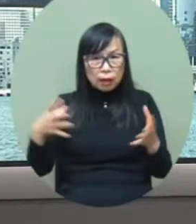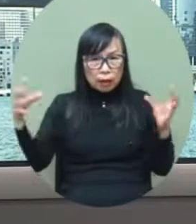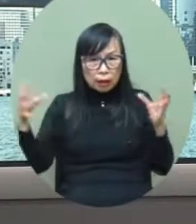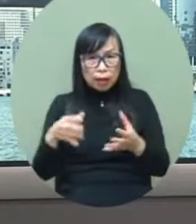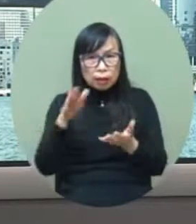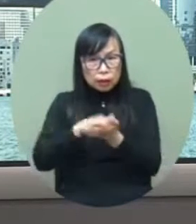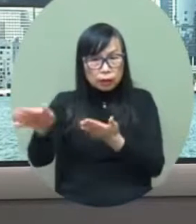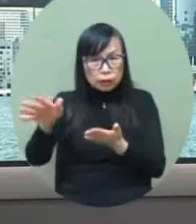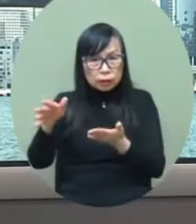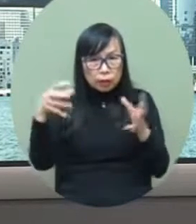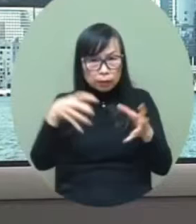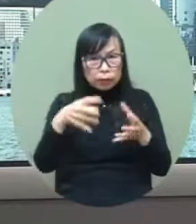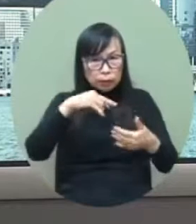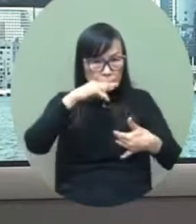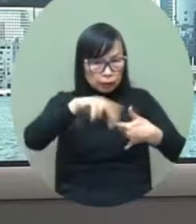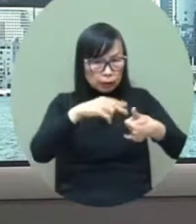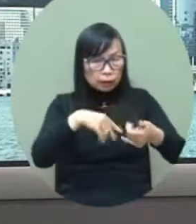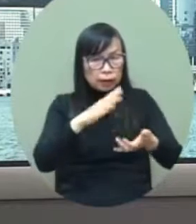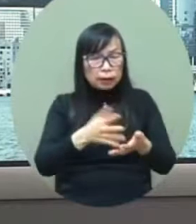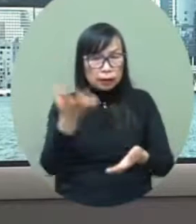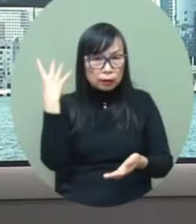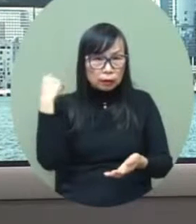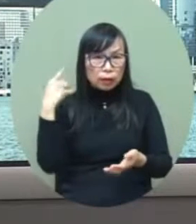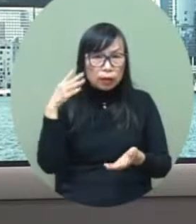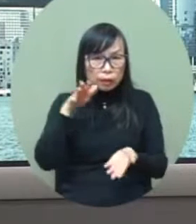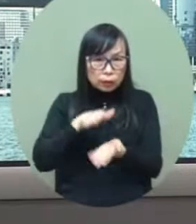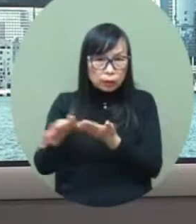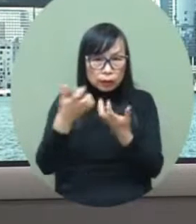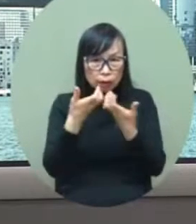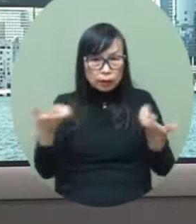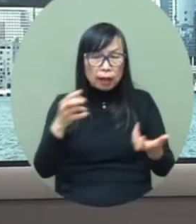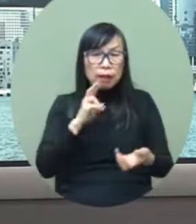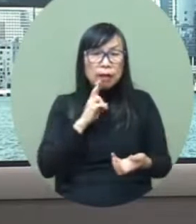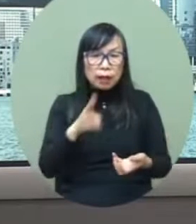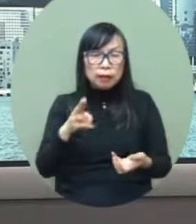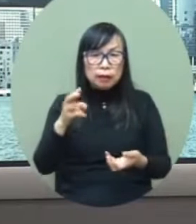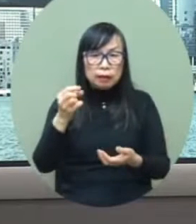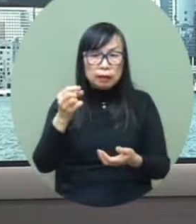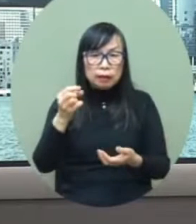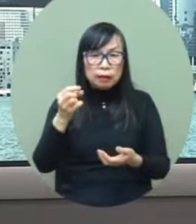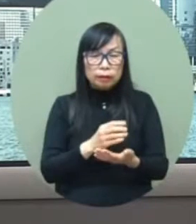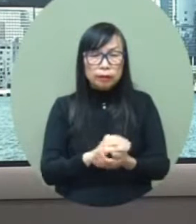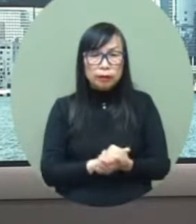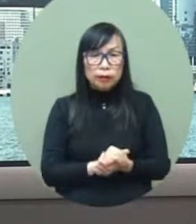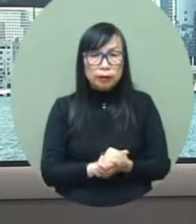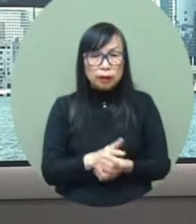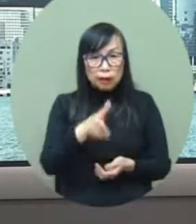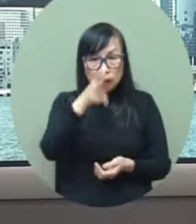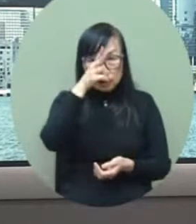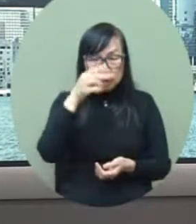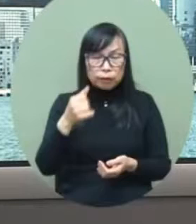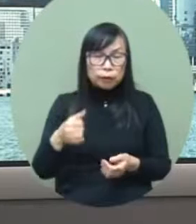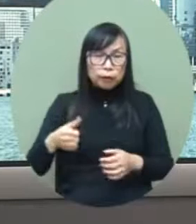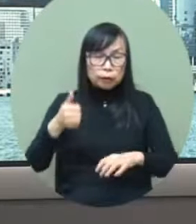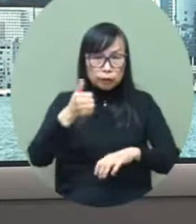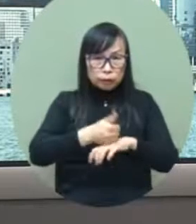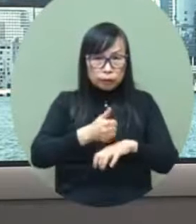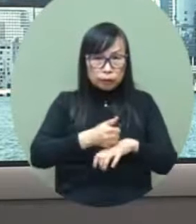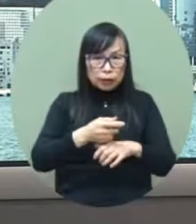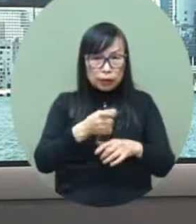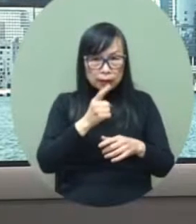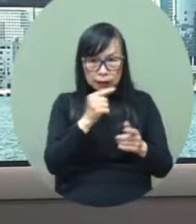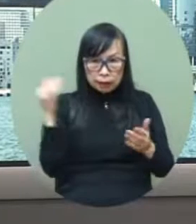to gradually remove social distancing measures and various other measures and yesterday we removed the isolation